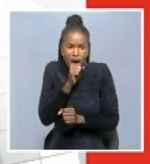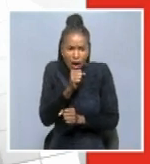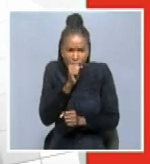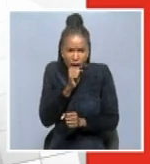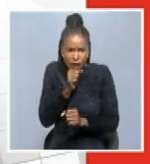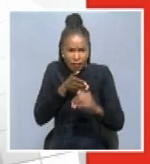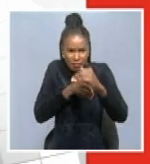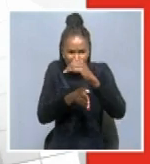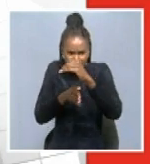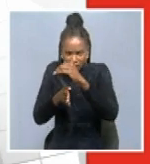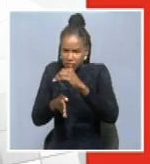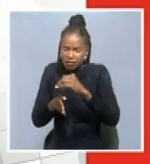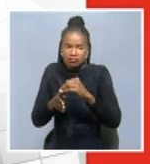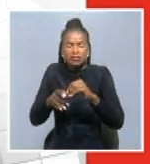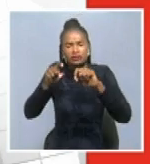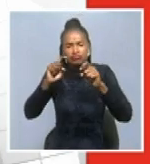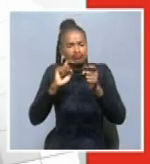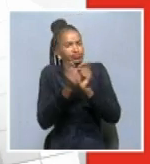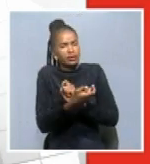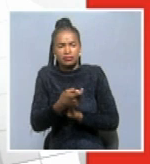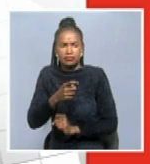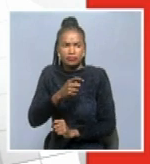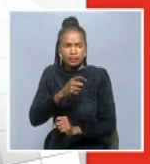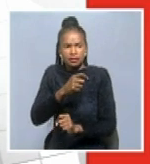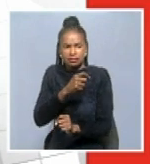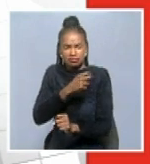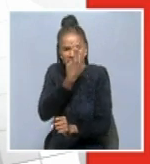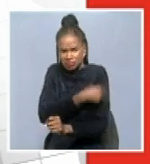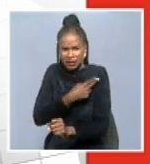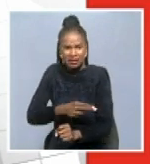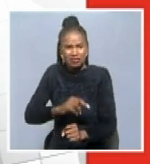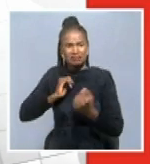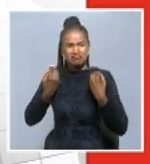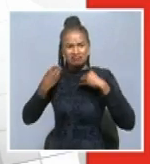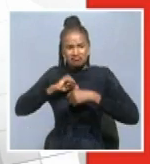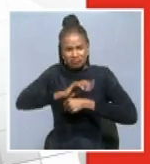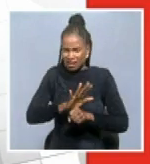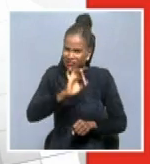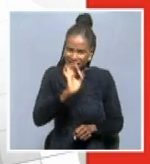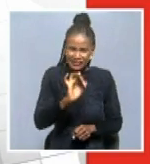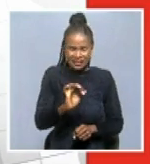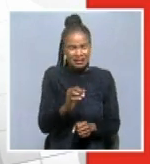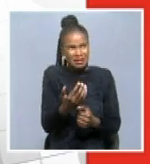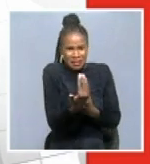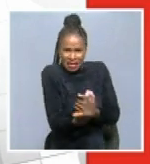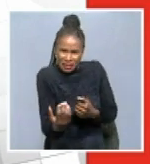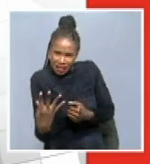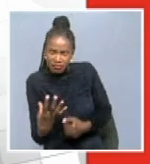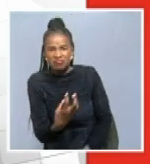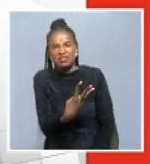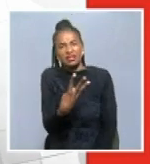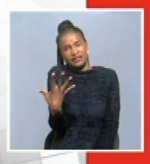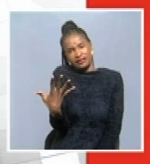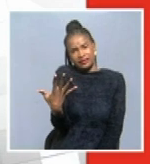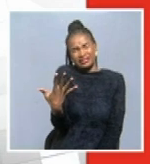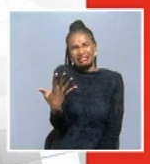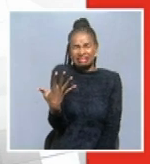transformed into an isolation with about 35 beds. So in terms